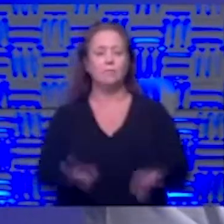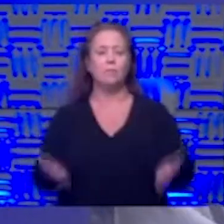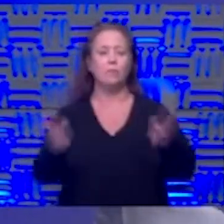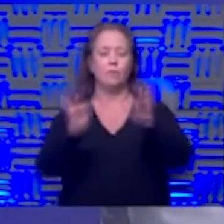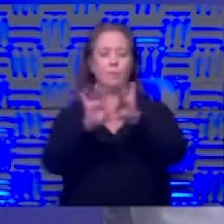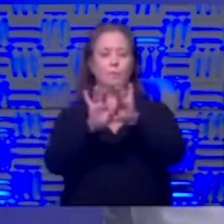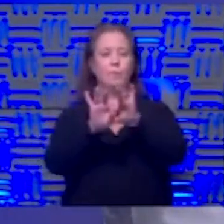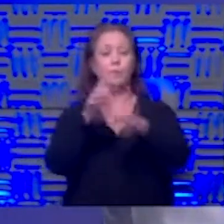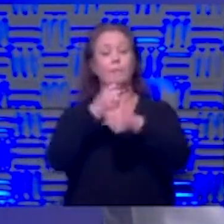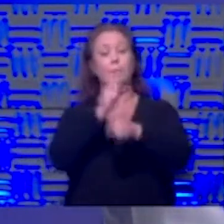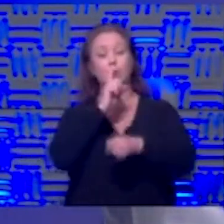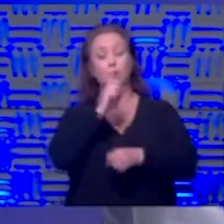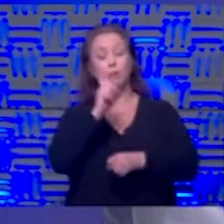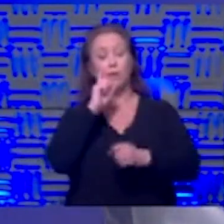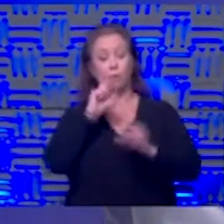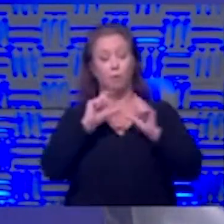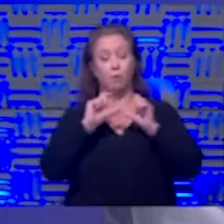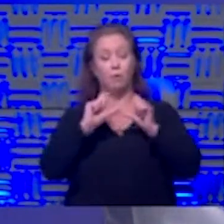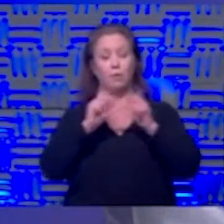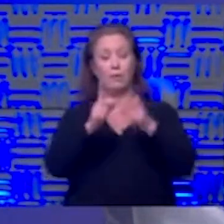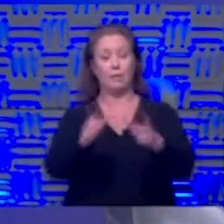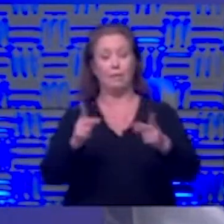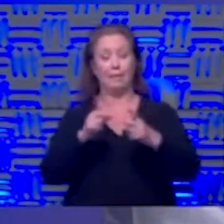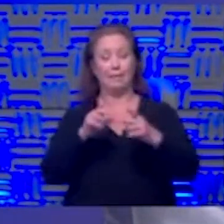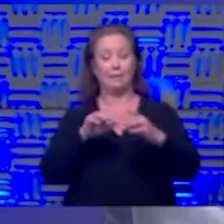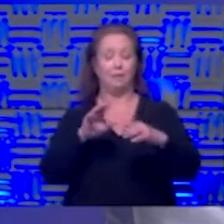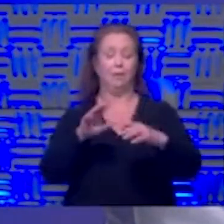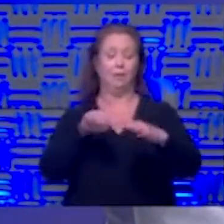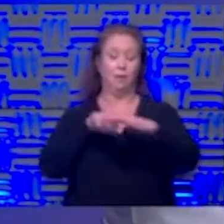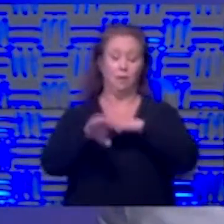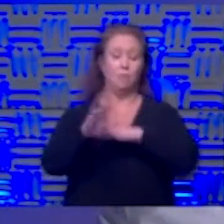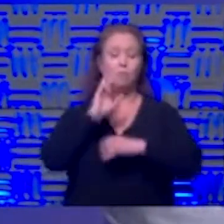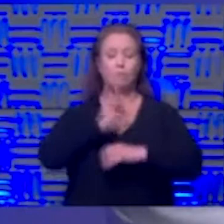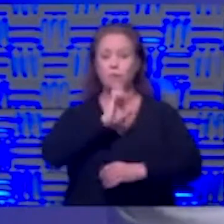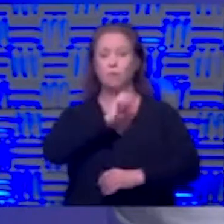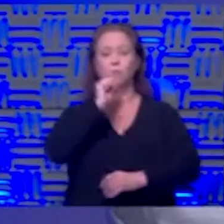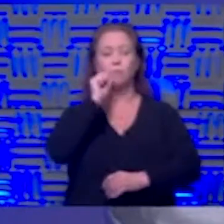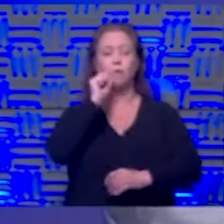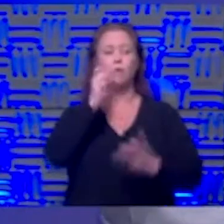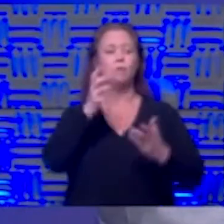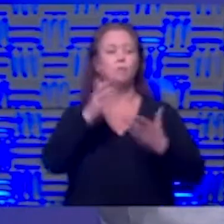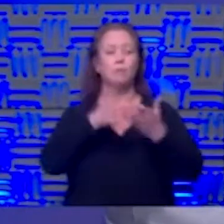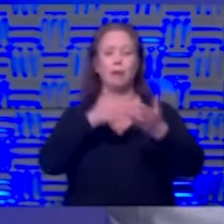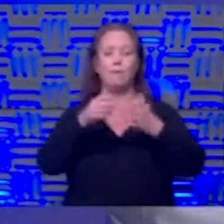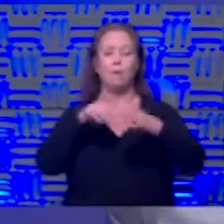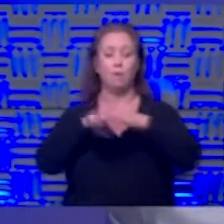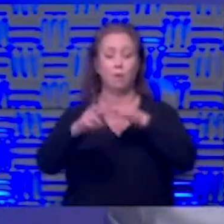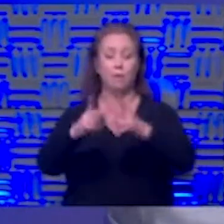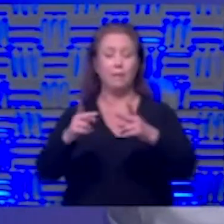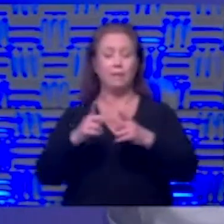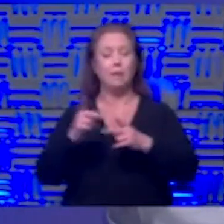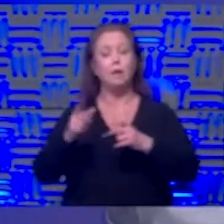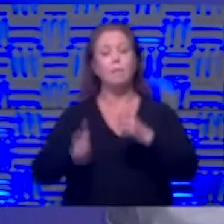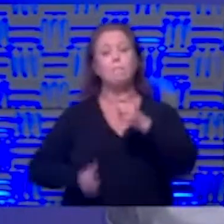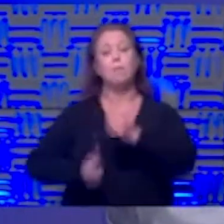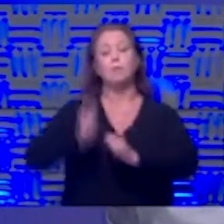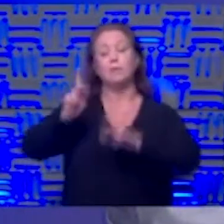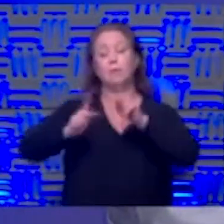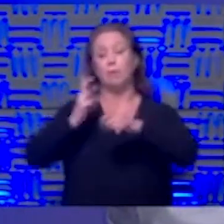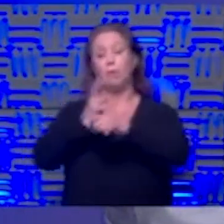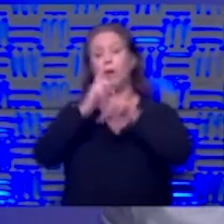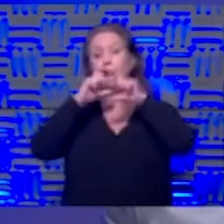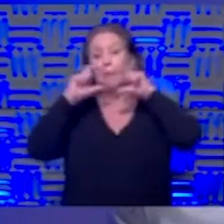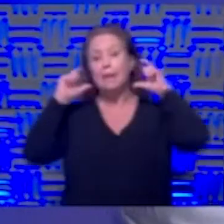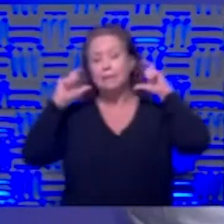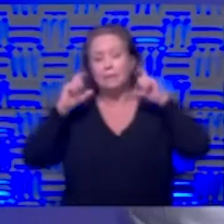and make sure if we are going into places of business wherever those places of business you know majority of the patrons are going to be wearing